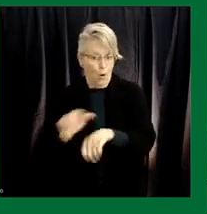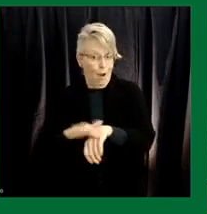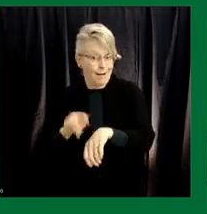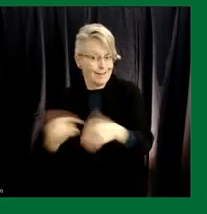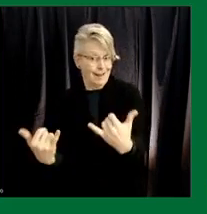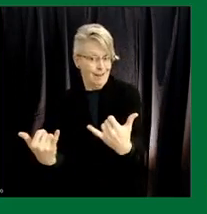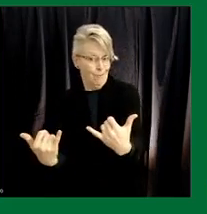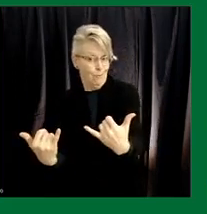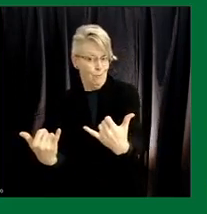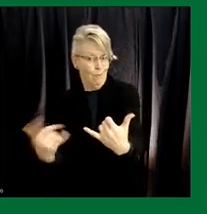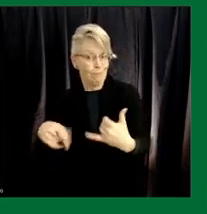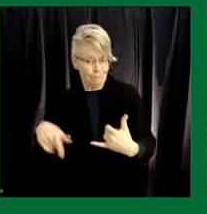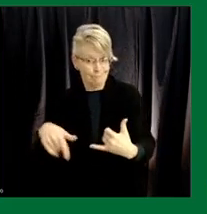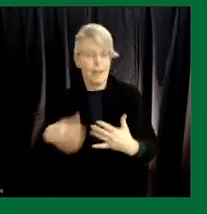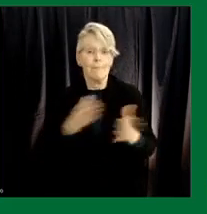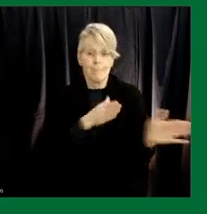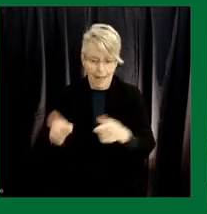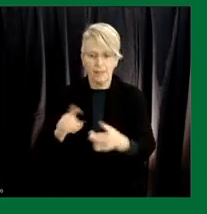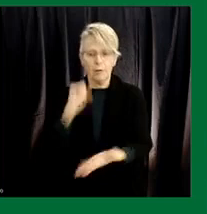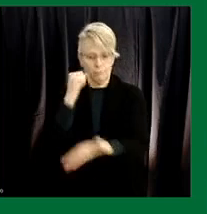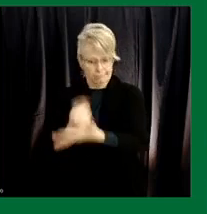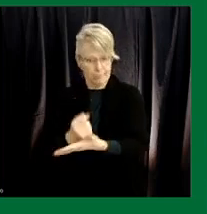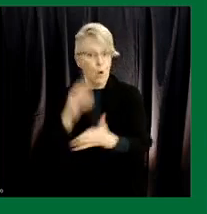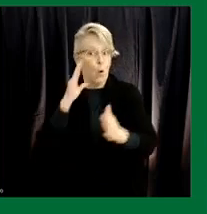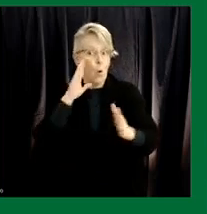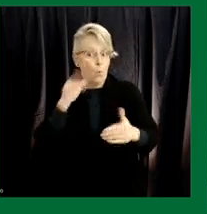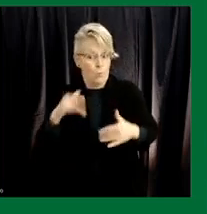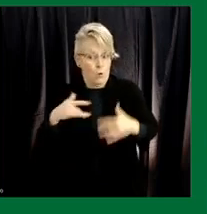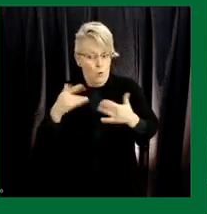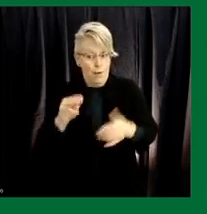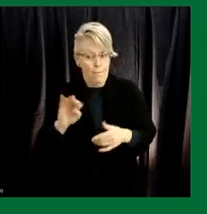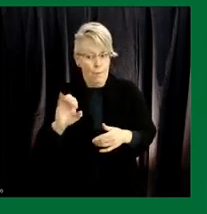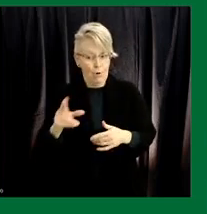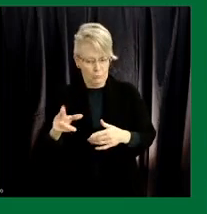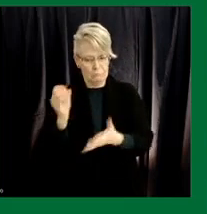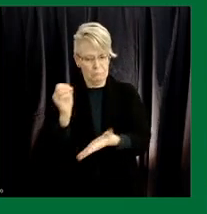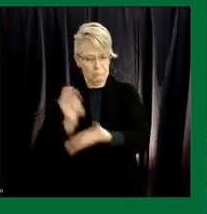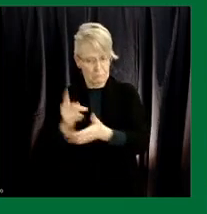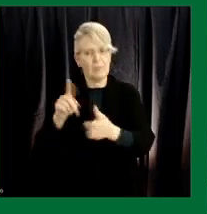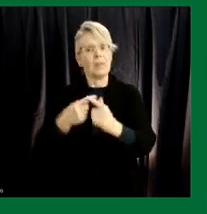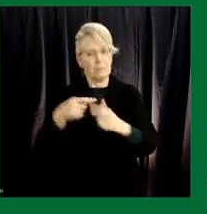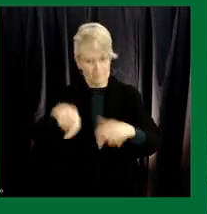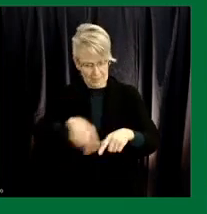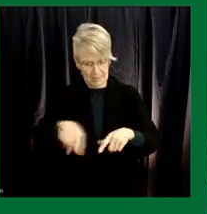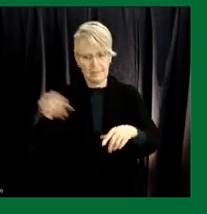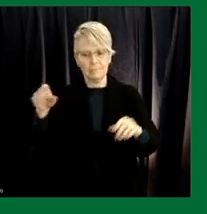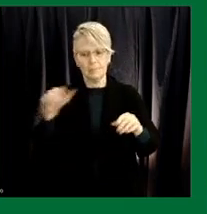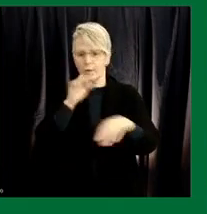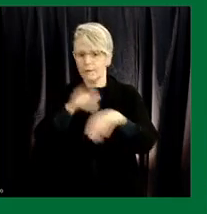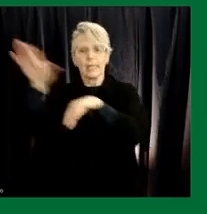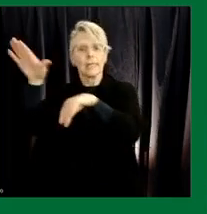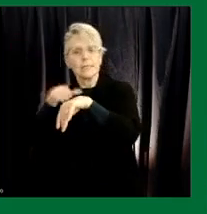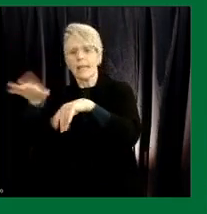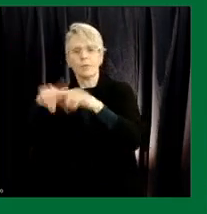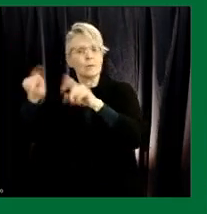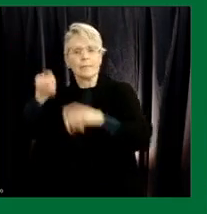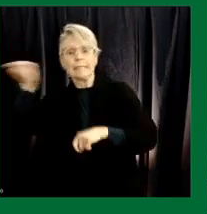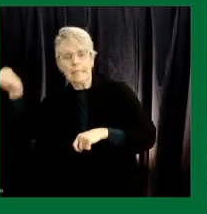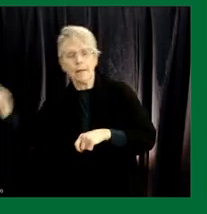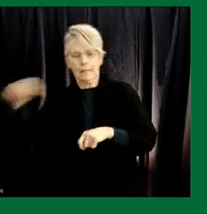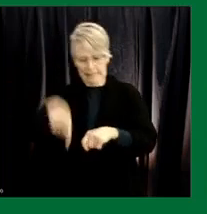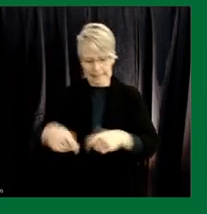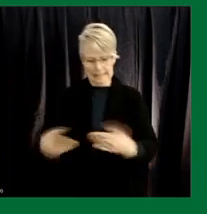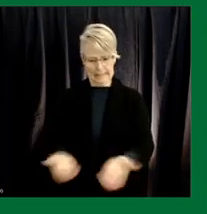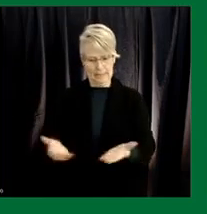uh and plan to be certified by uh sometime in early march um which will uh enable us uh to you know identify and